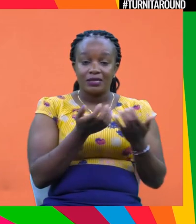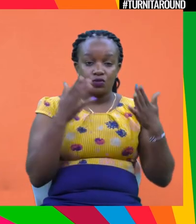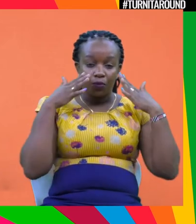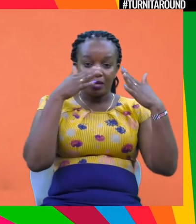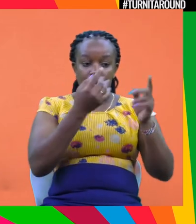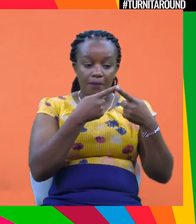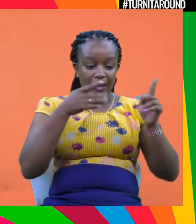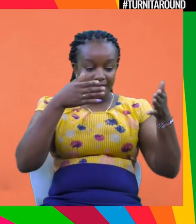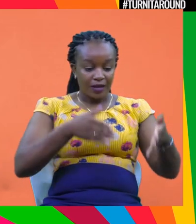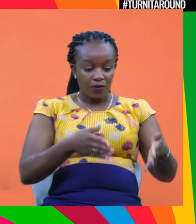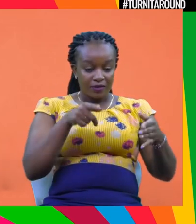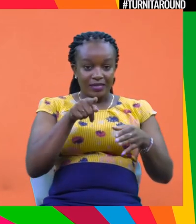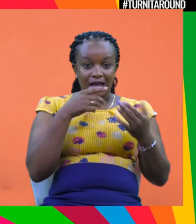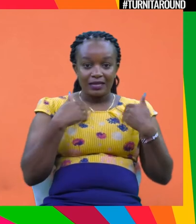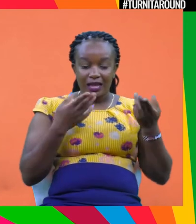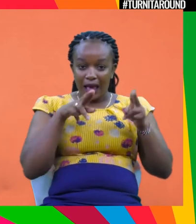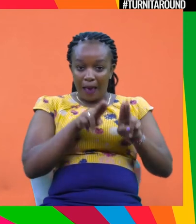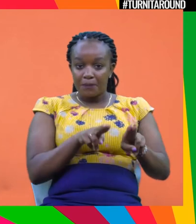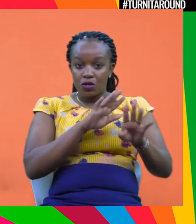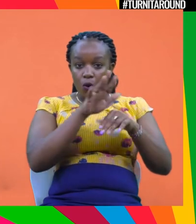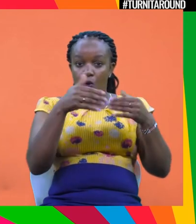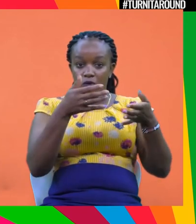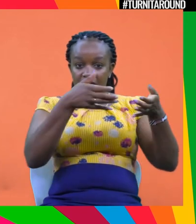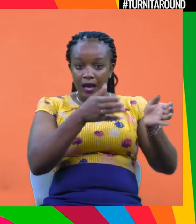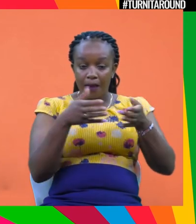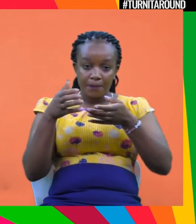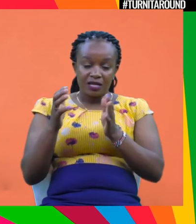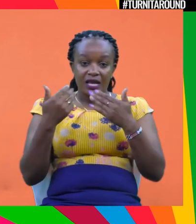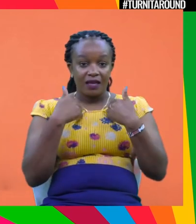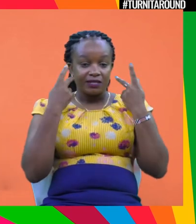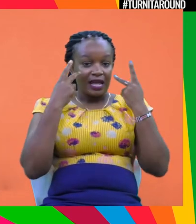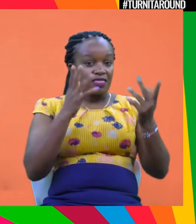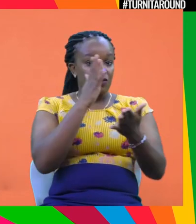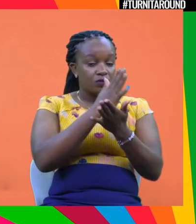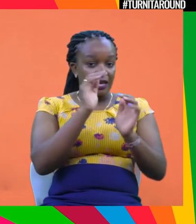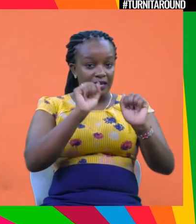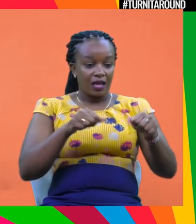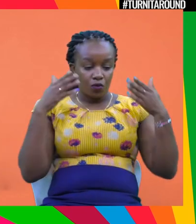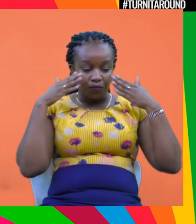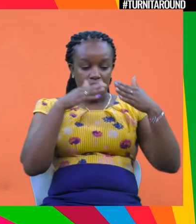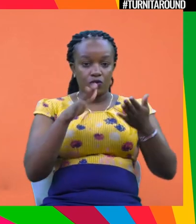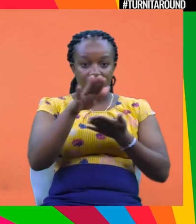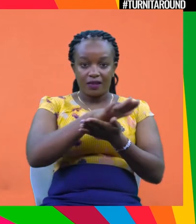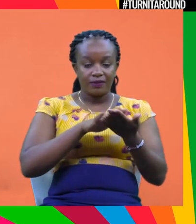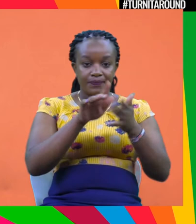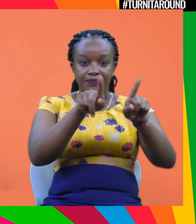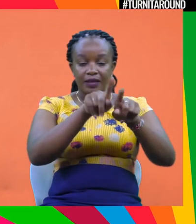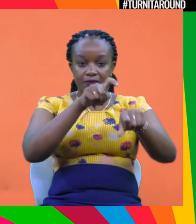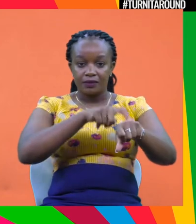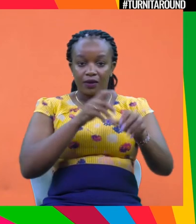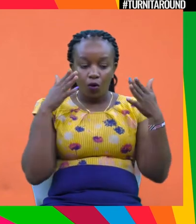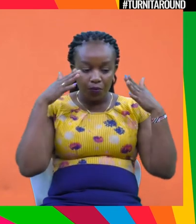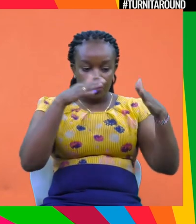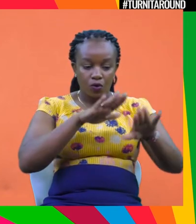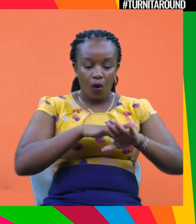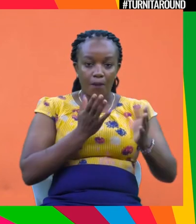But then now this has to happen. And, you know, all the company has to prove themselves that they can commit to the environment at the same time committing